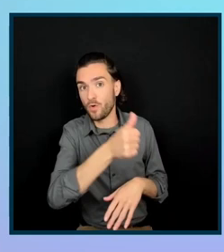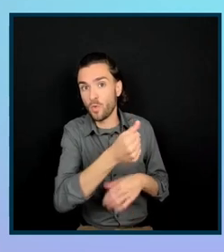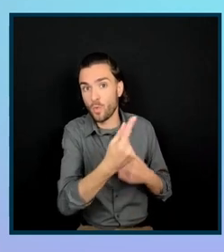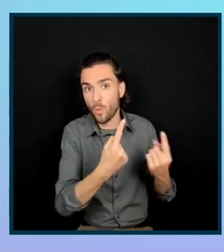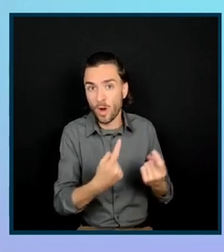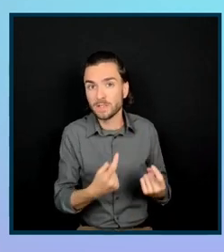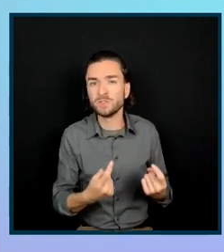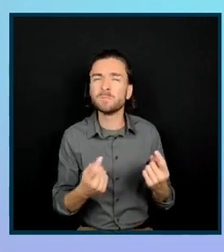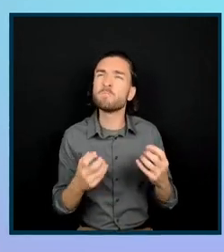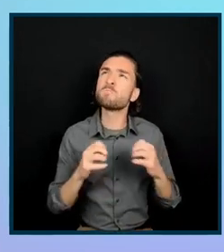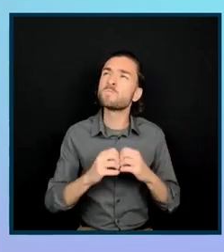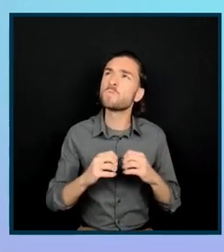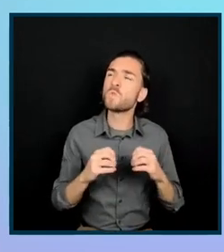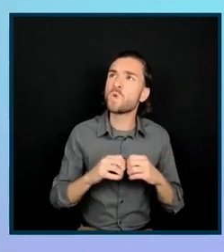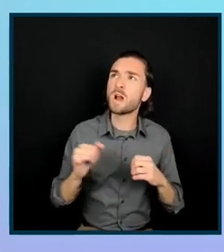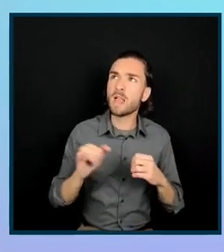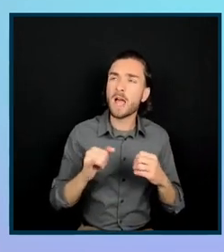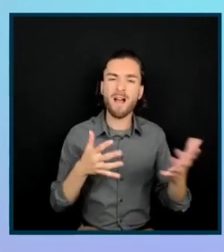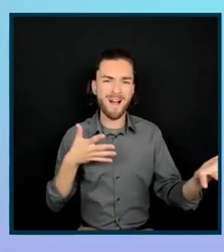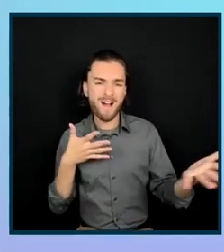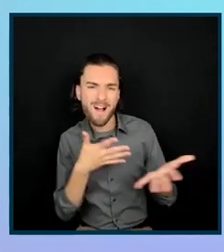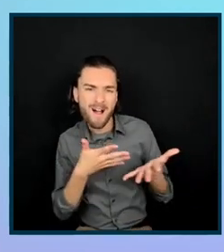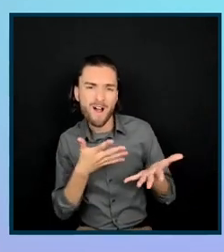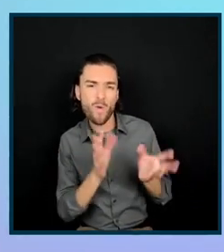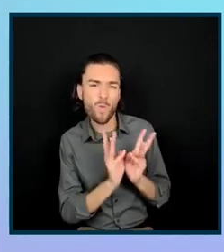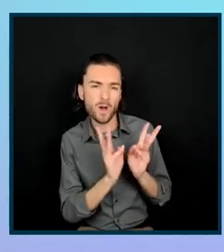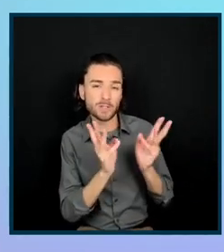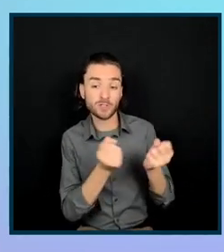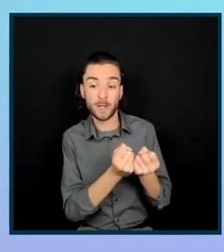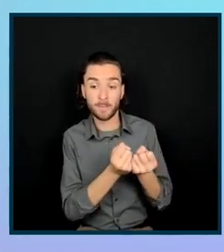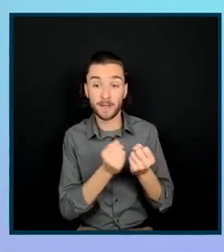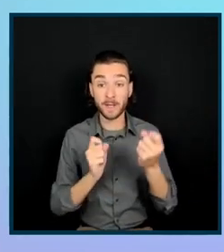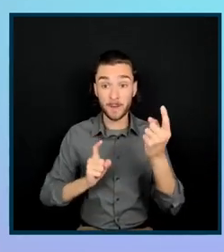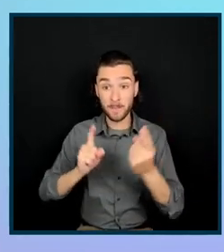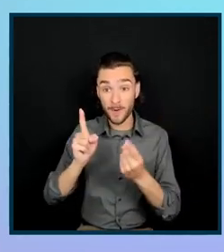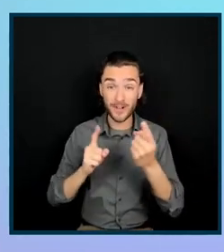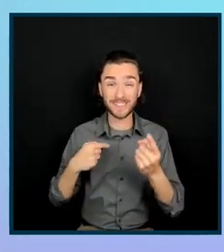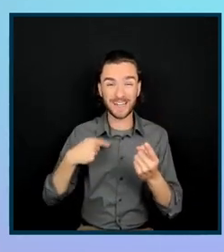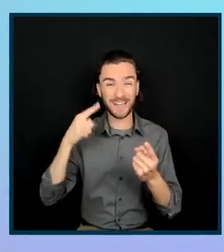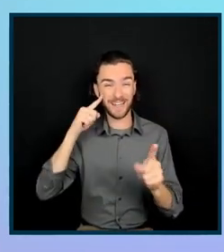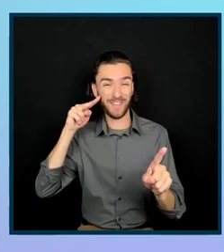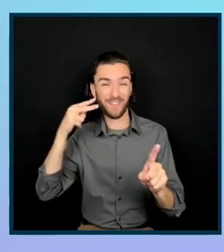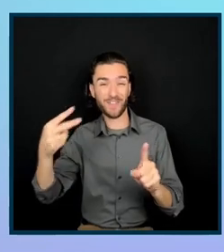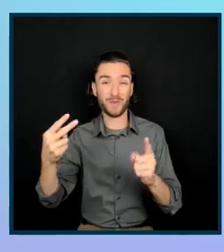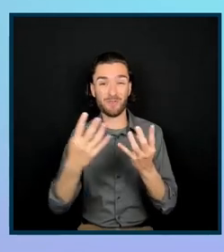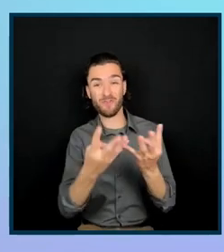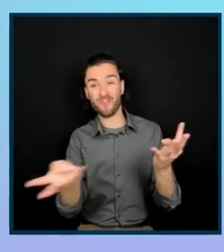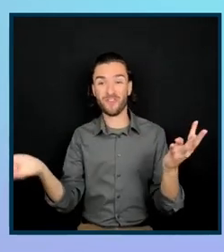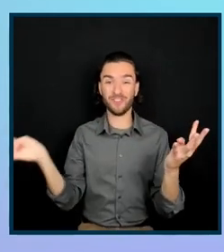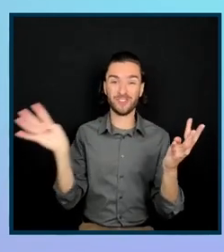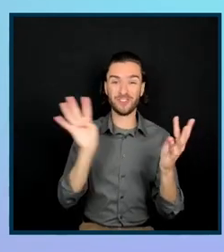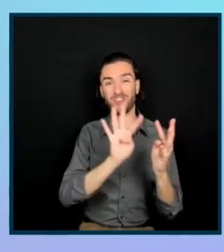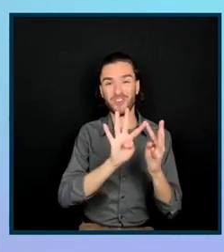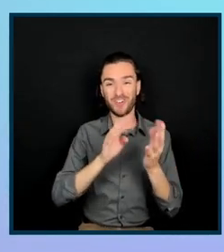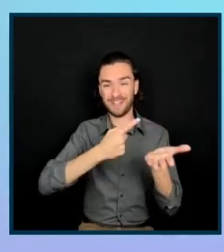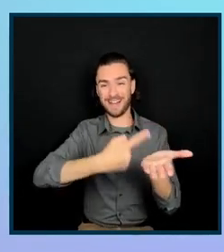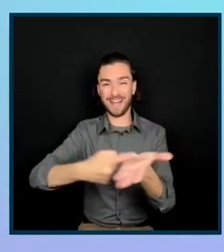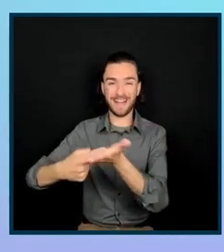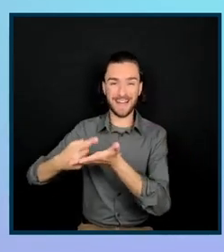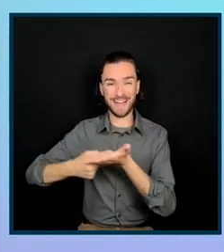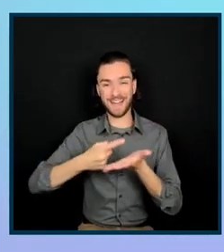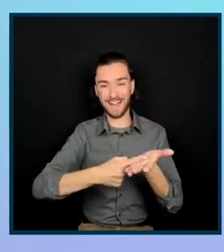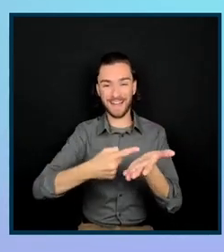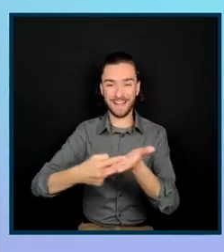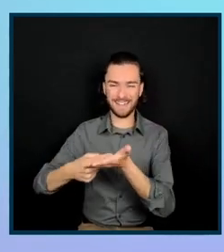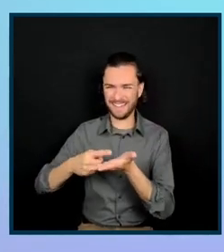more of a workshop. If we were all in person, I would say it was more of a round circle. If we could all, you know, imagine that in this